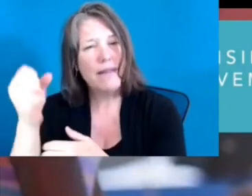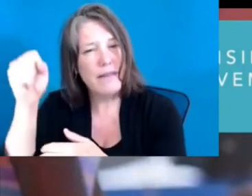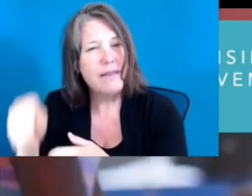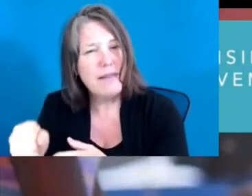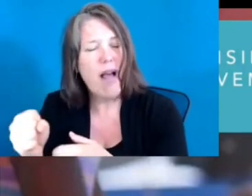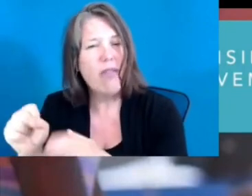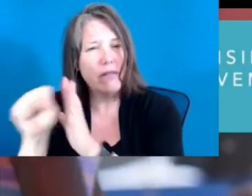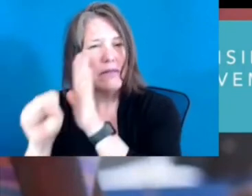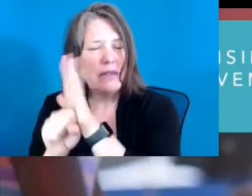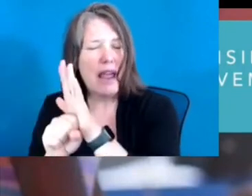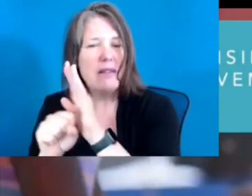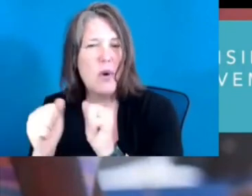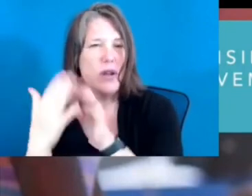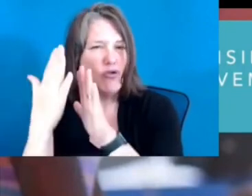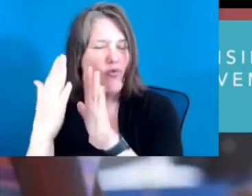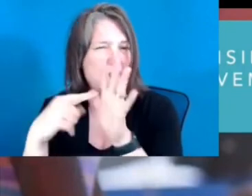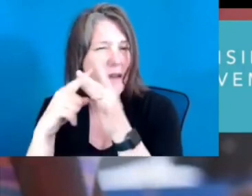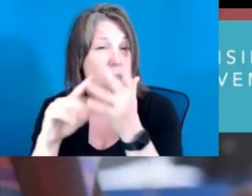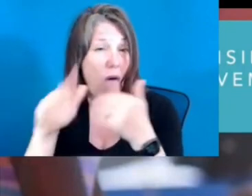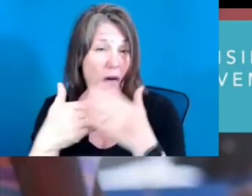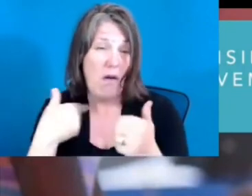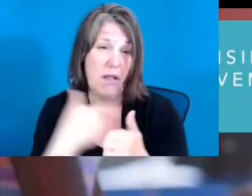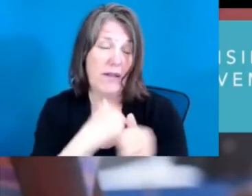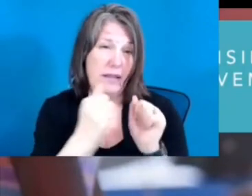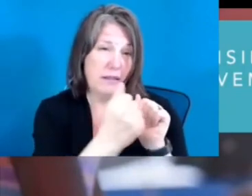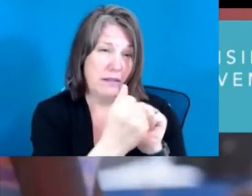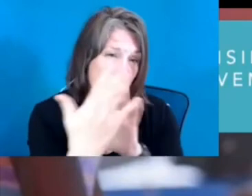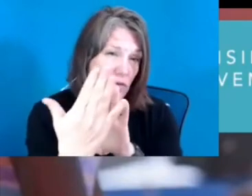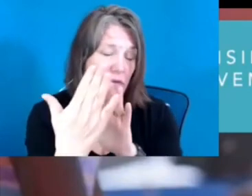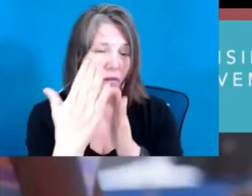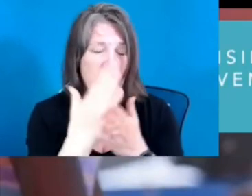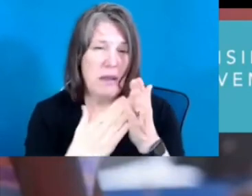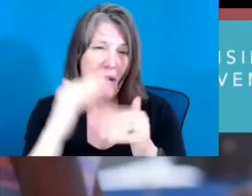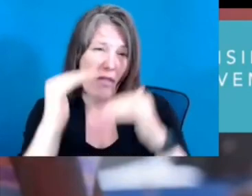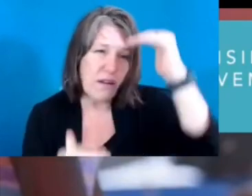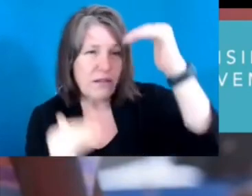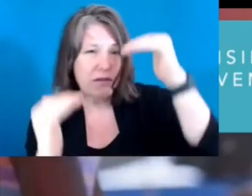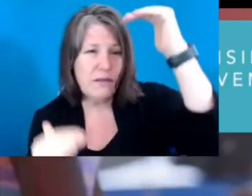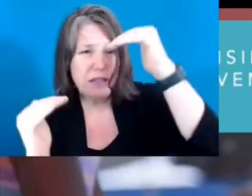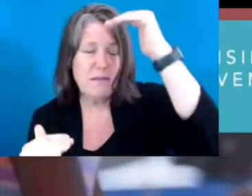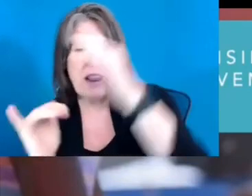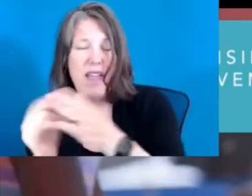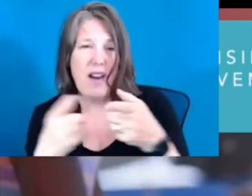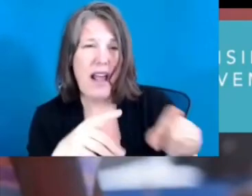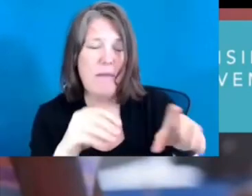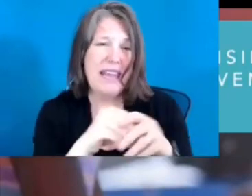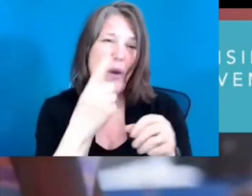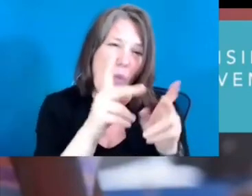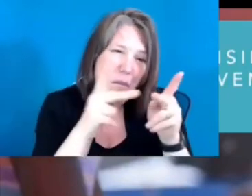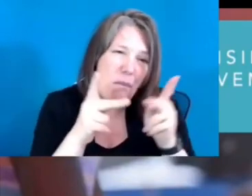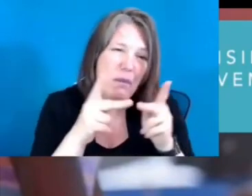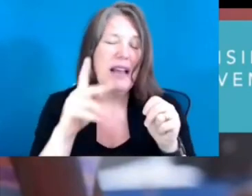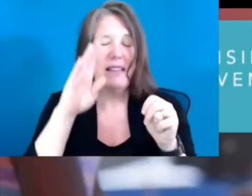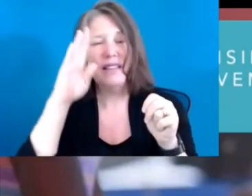And so addressing all of us addressing some of the disparities that happen in a place